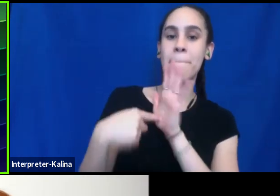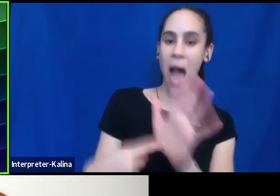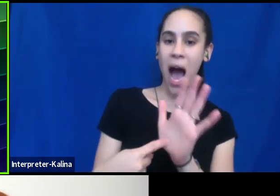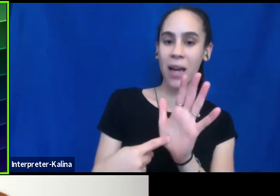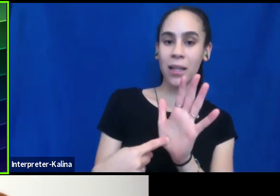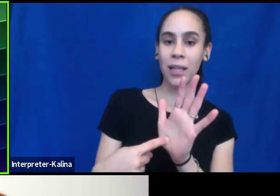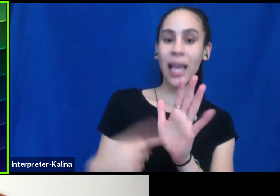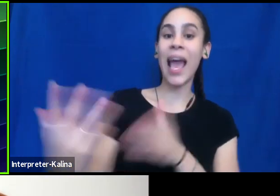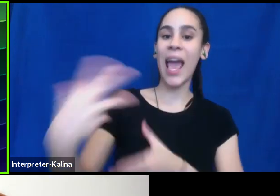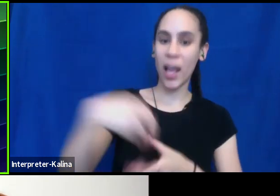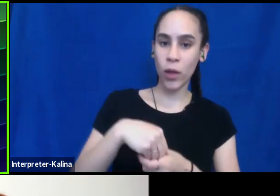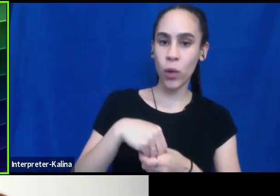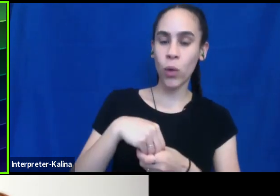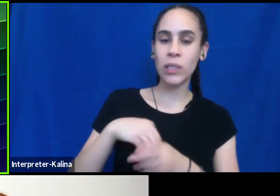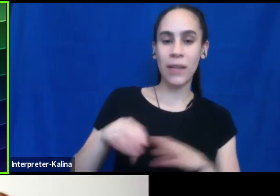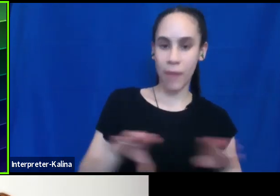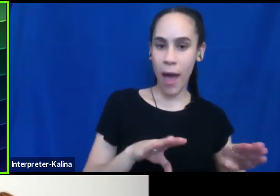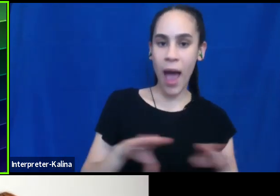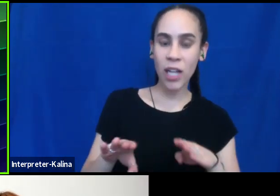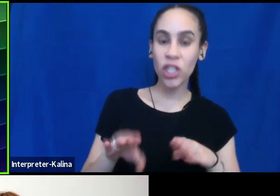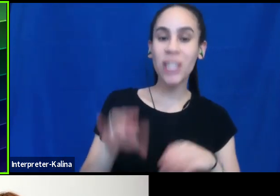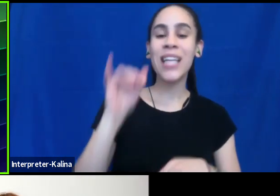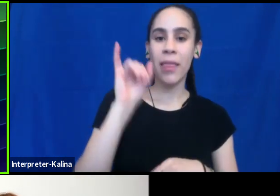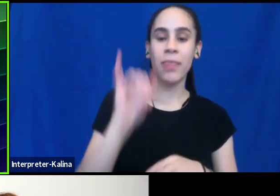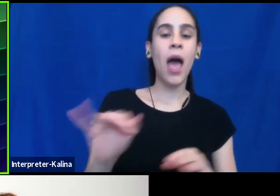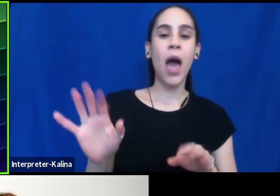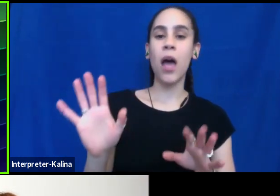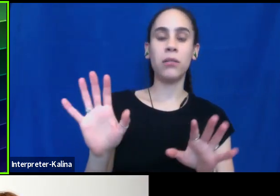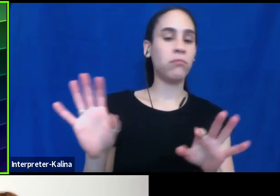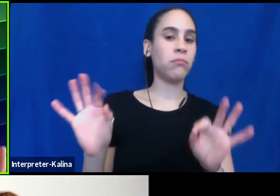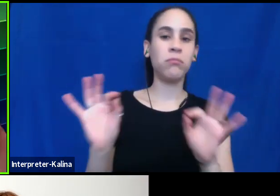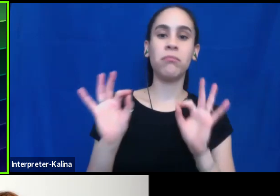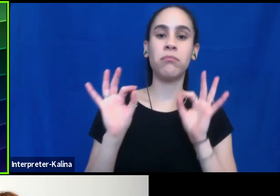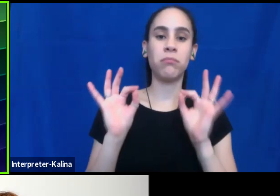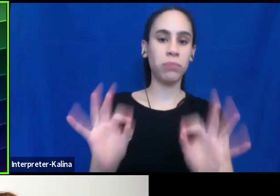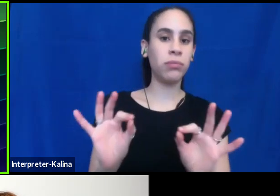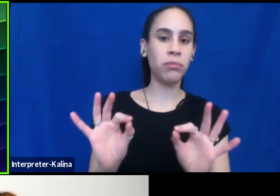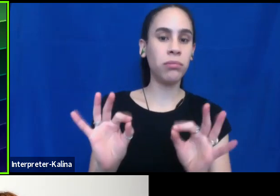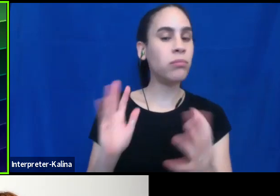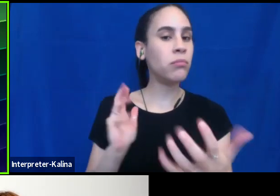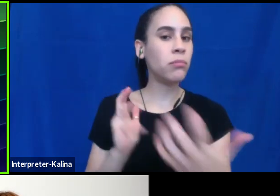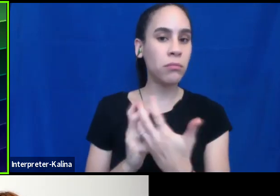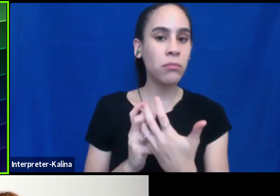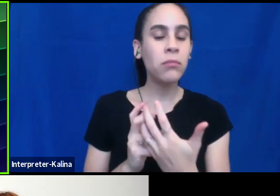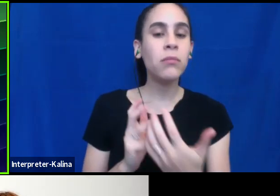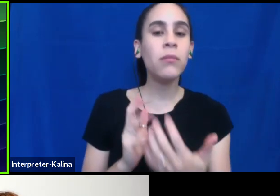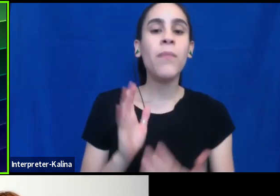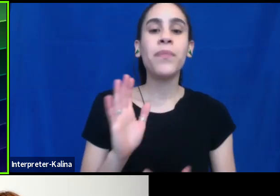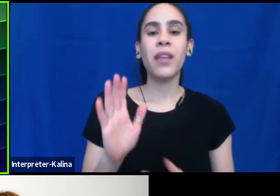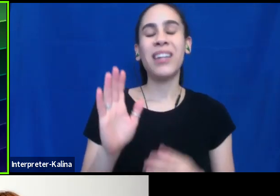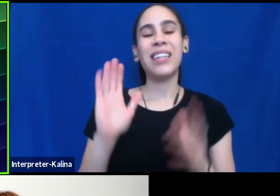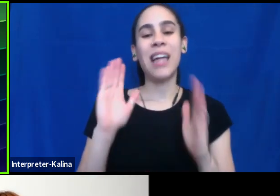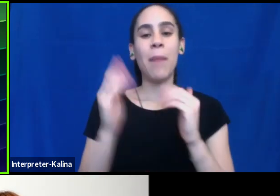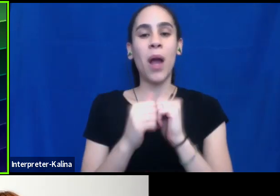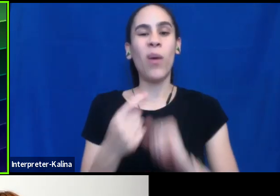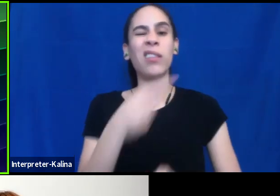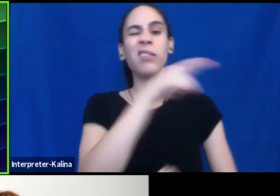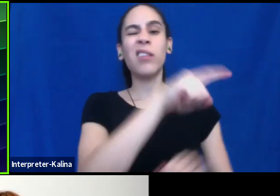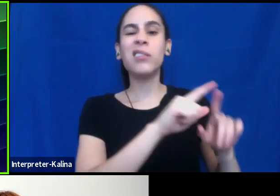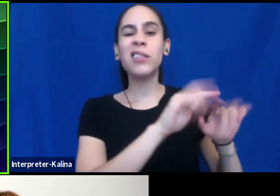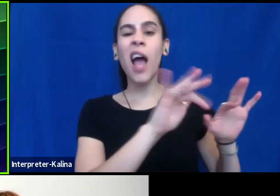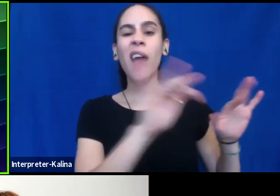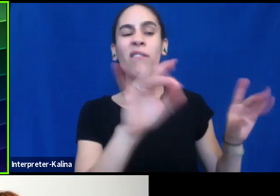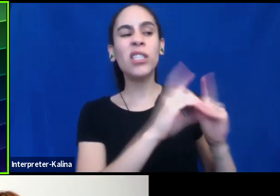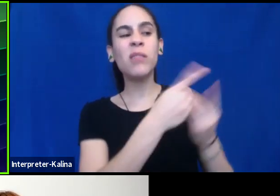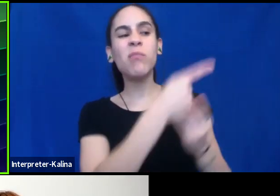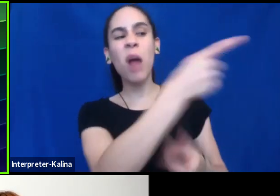seals the deal in workplaces, um, as opposed to the person who's like, well, we've got the diversity department over there and they're, they're taking care of it. Right. I mean, this is